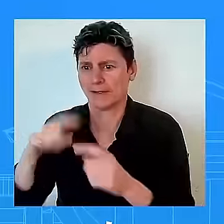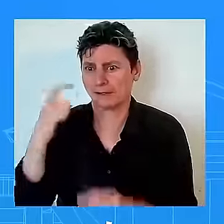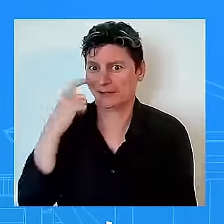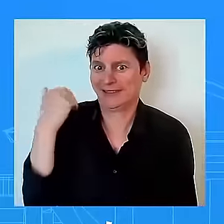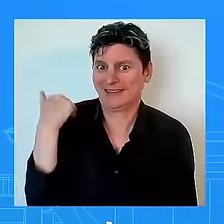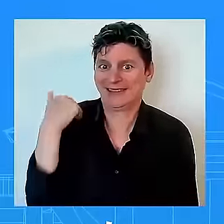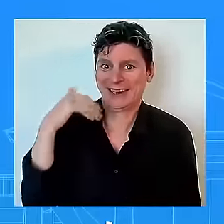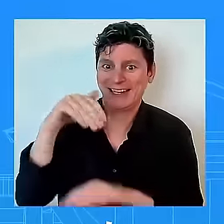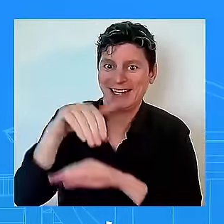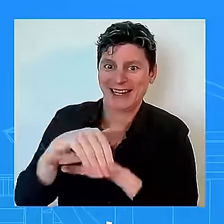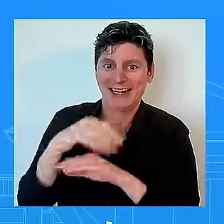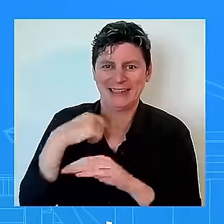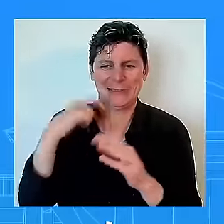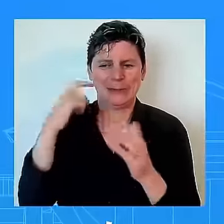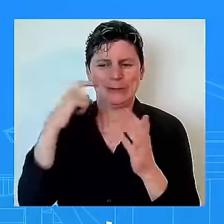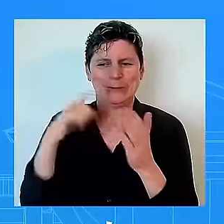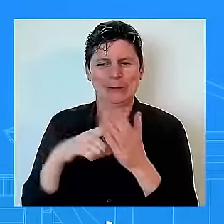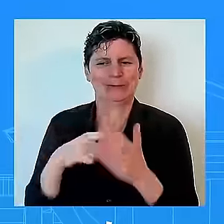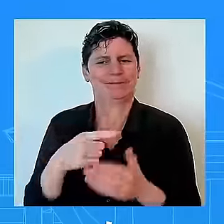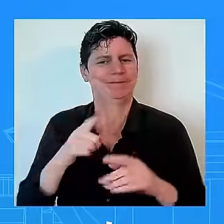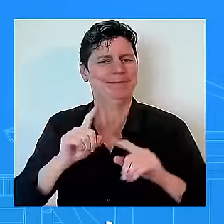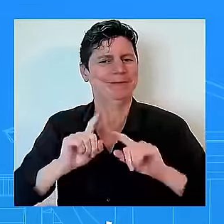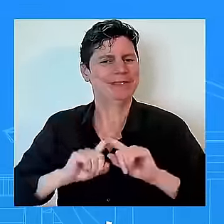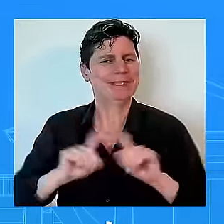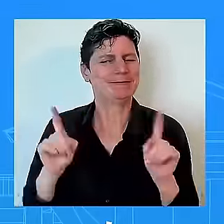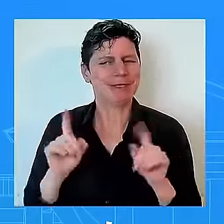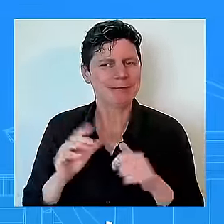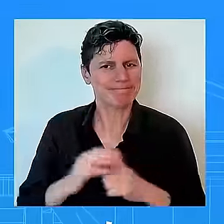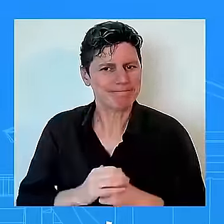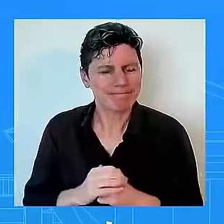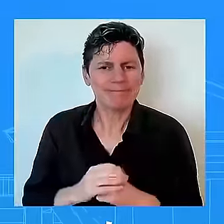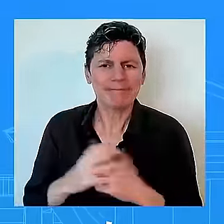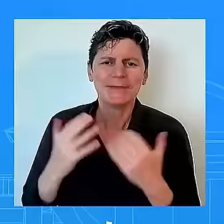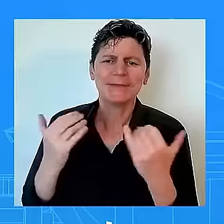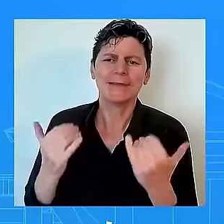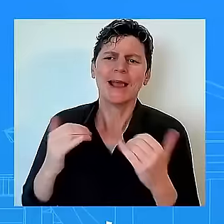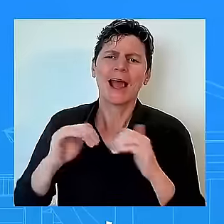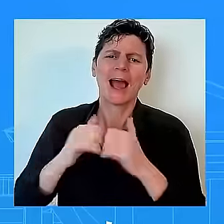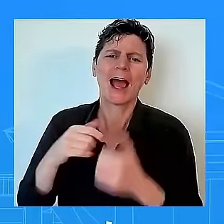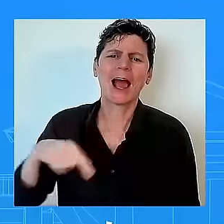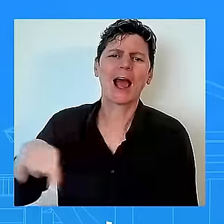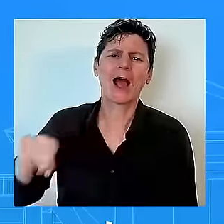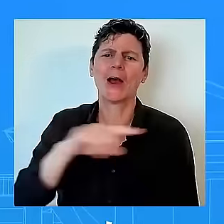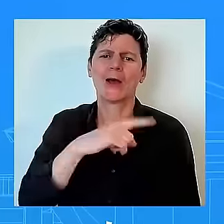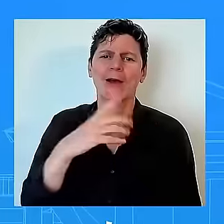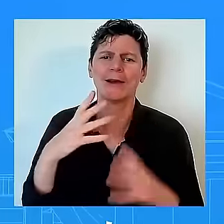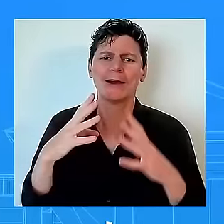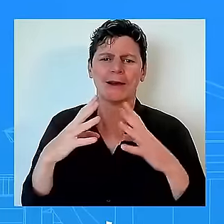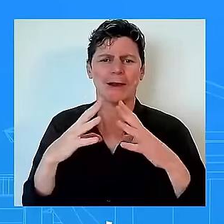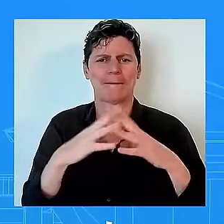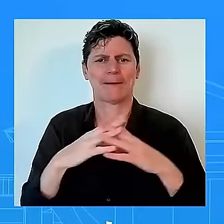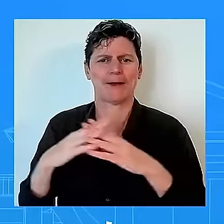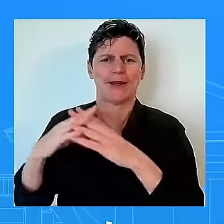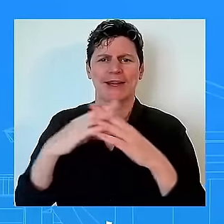say to the american voting public as we look to these celebrities